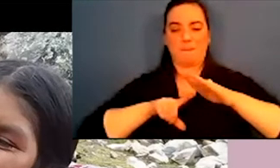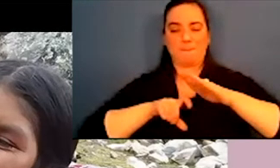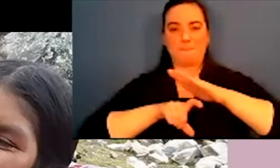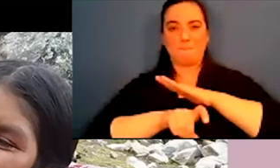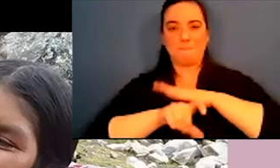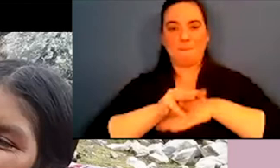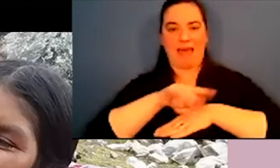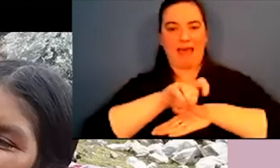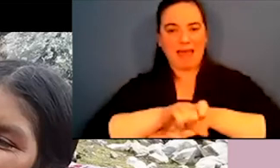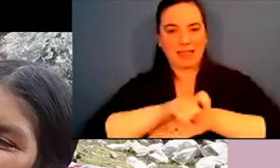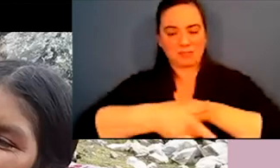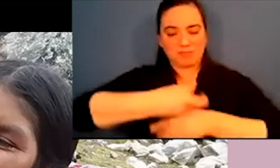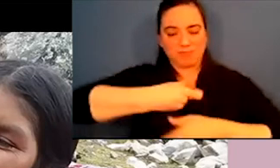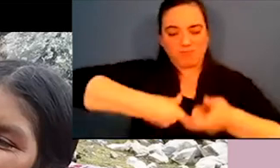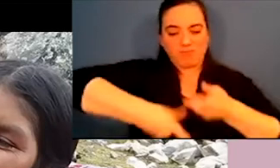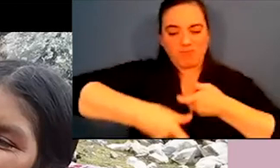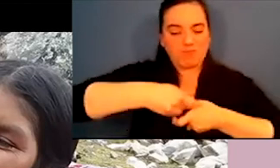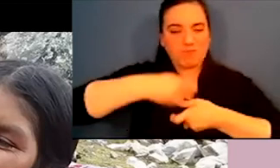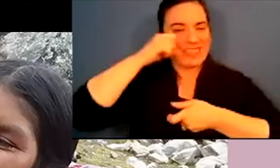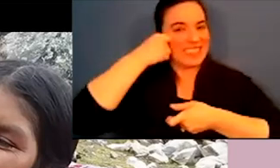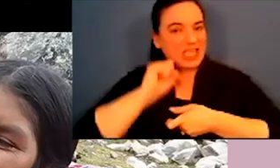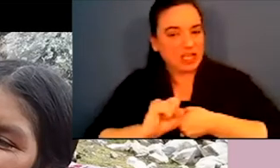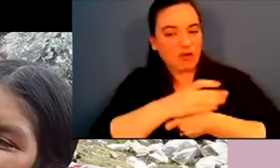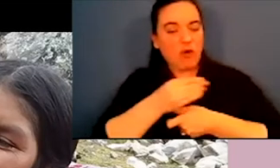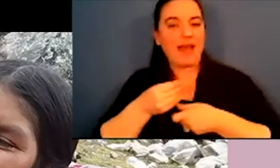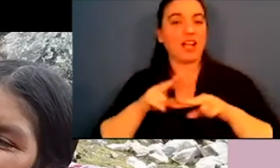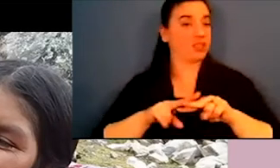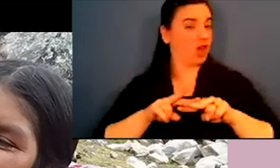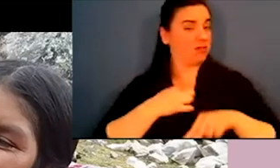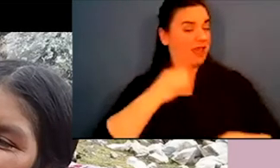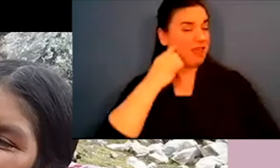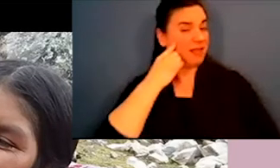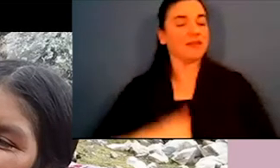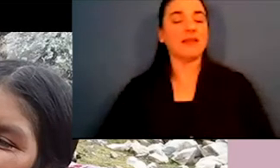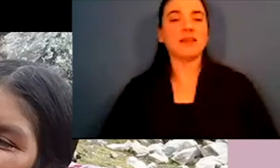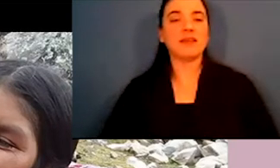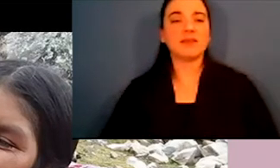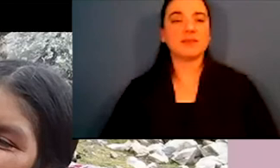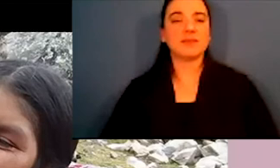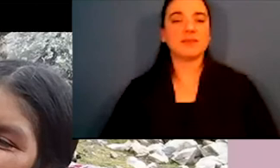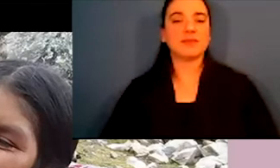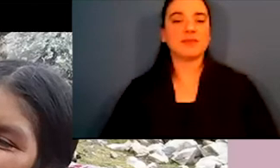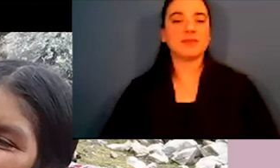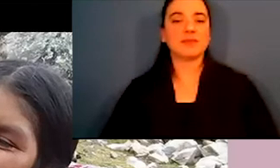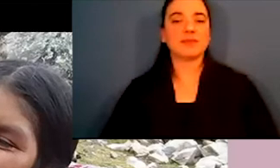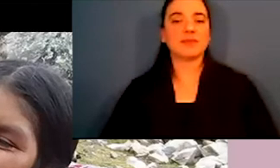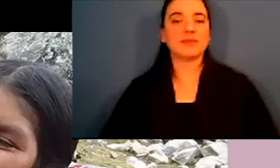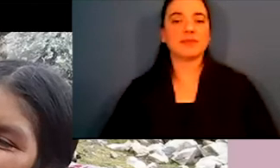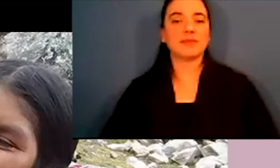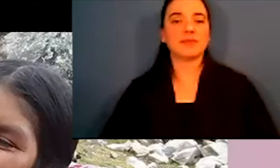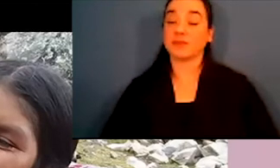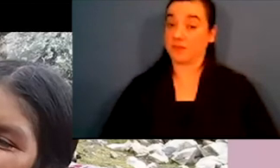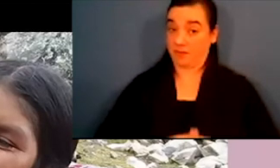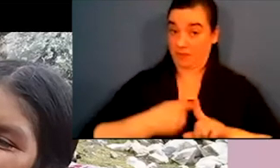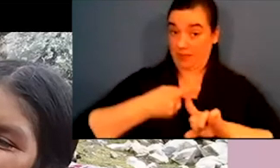worked in in mines for silver and salt, I believe.